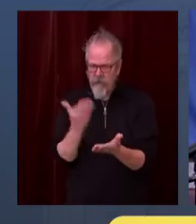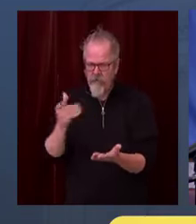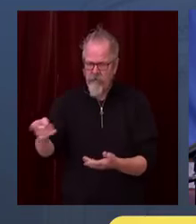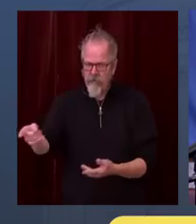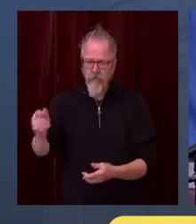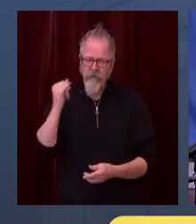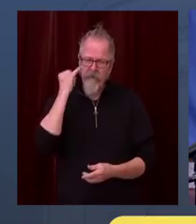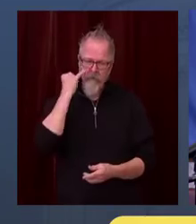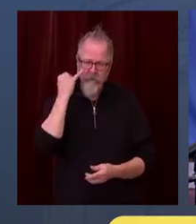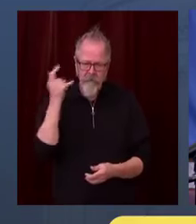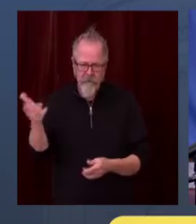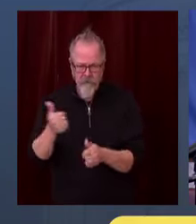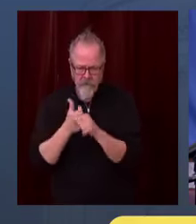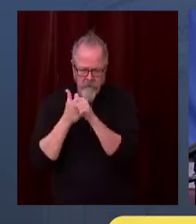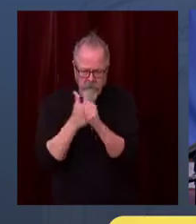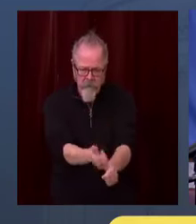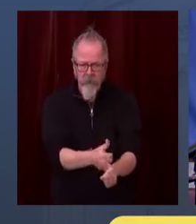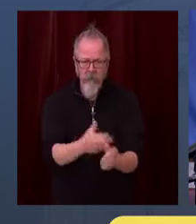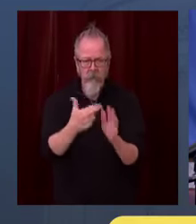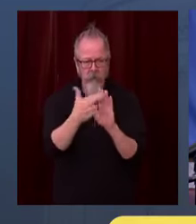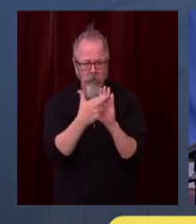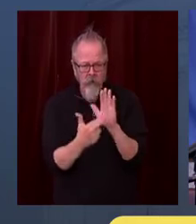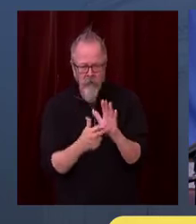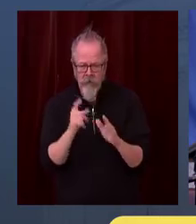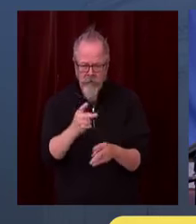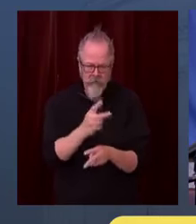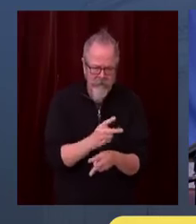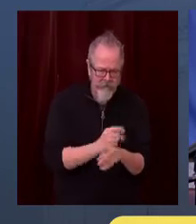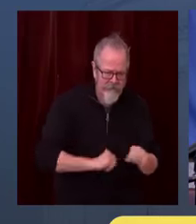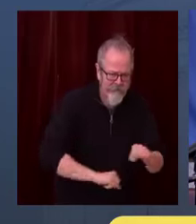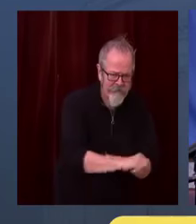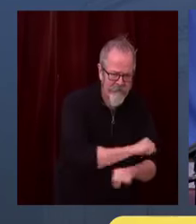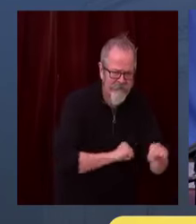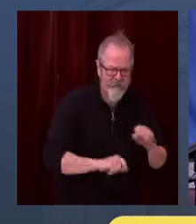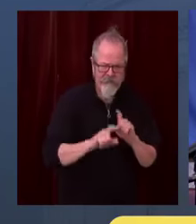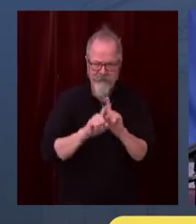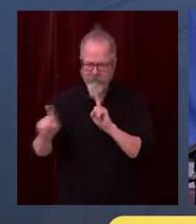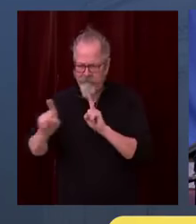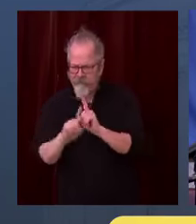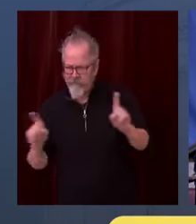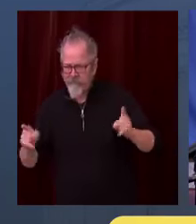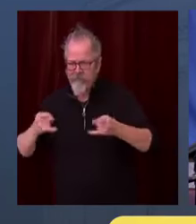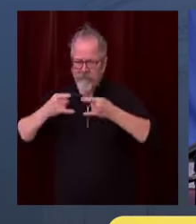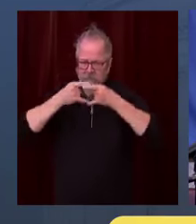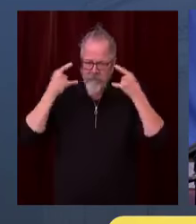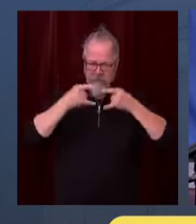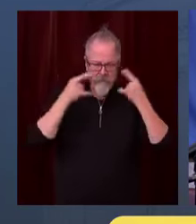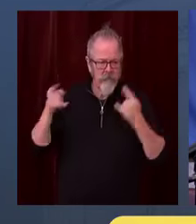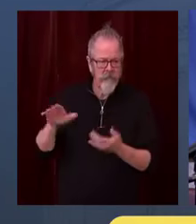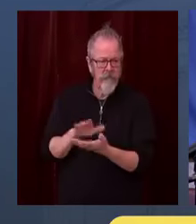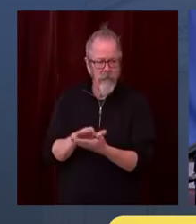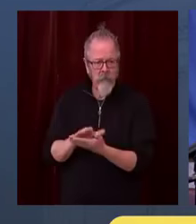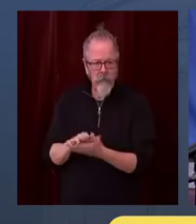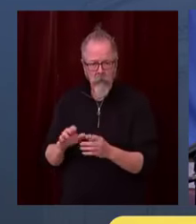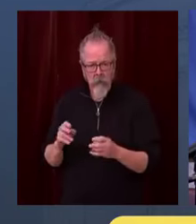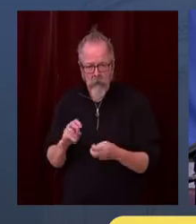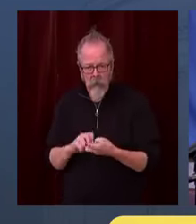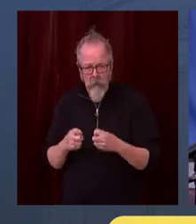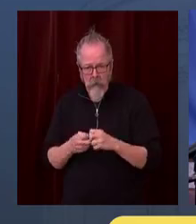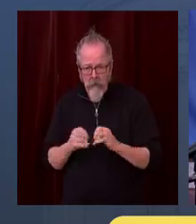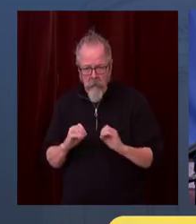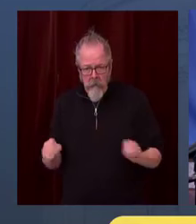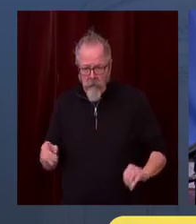districts currently offering in-person instruction to close, unless the local health officer advises them to change course.